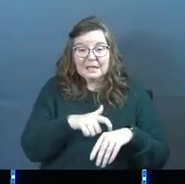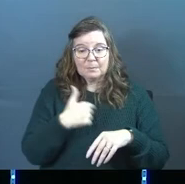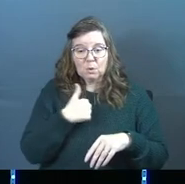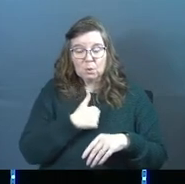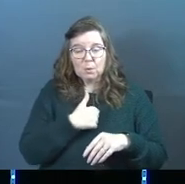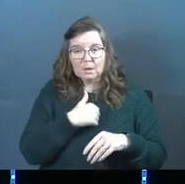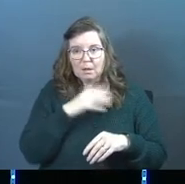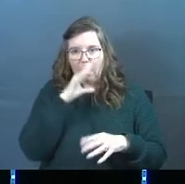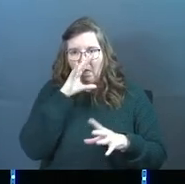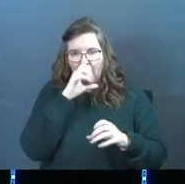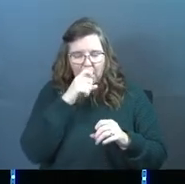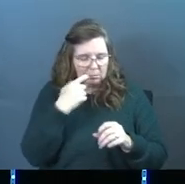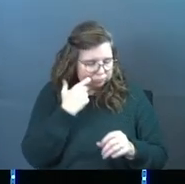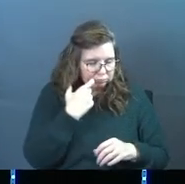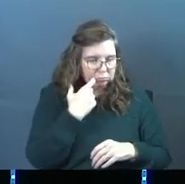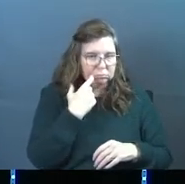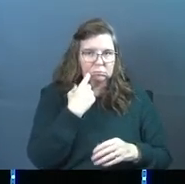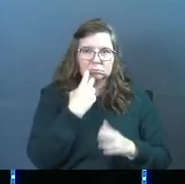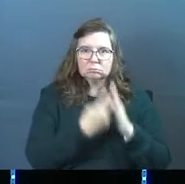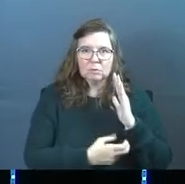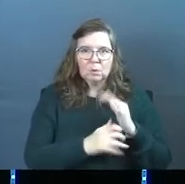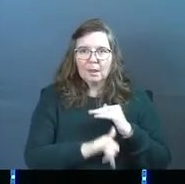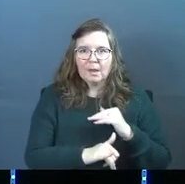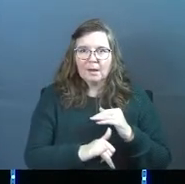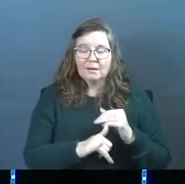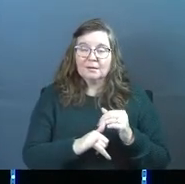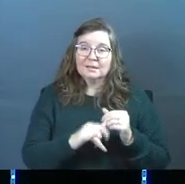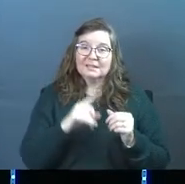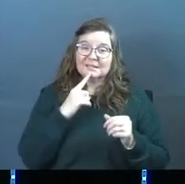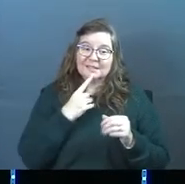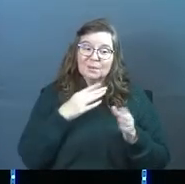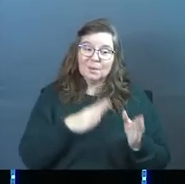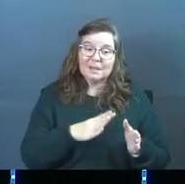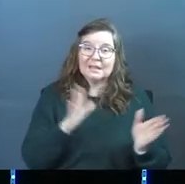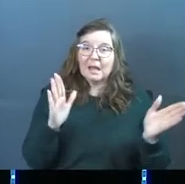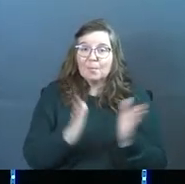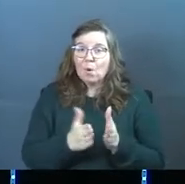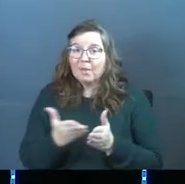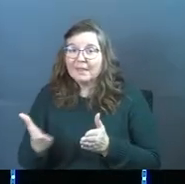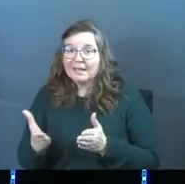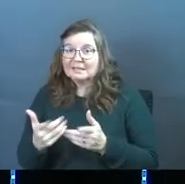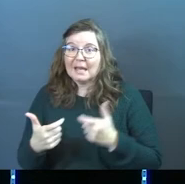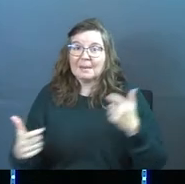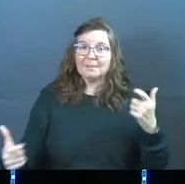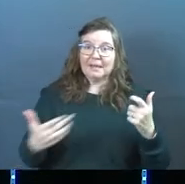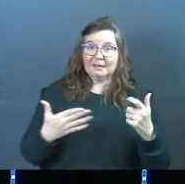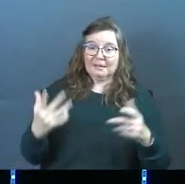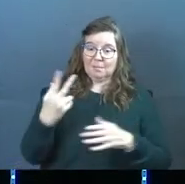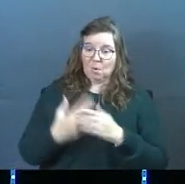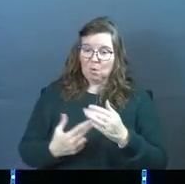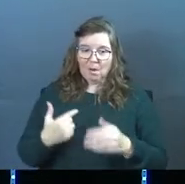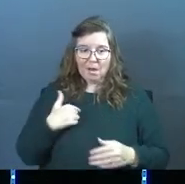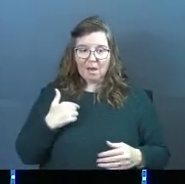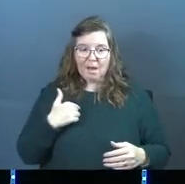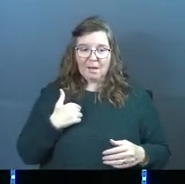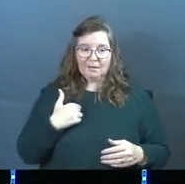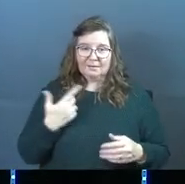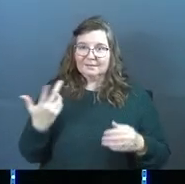do we fall into that? It's like it's in extreme ways, and it's in small ways. It's like I,